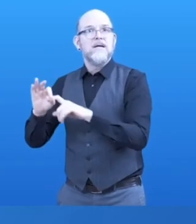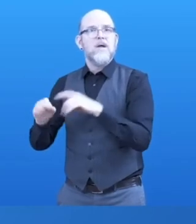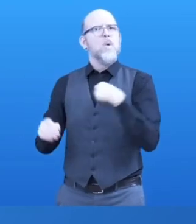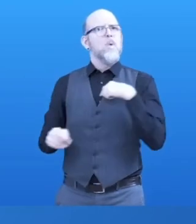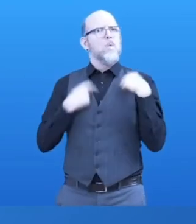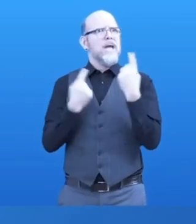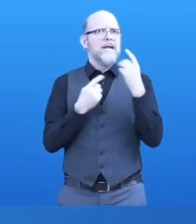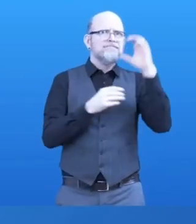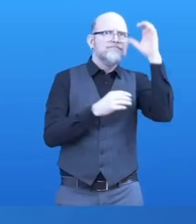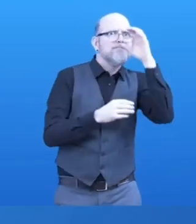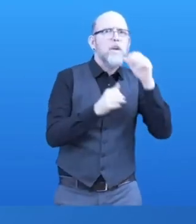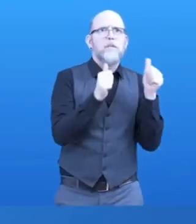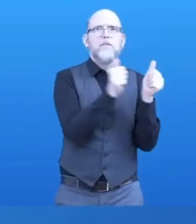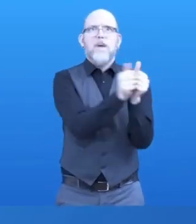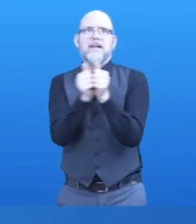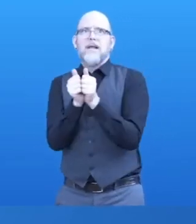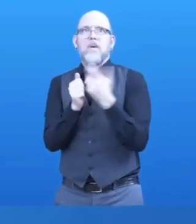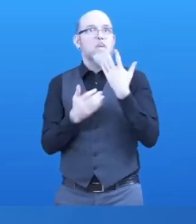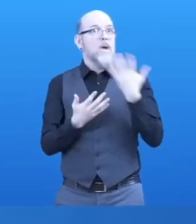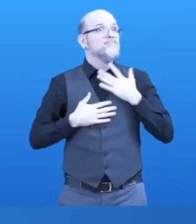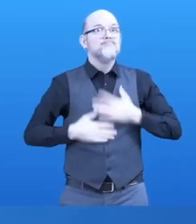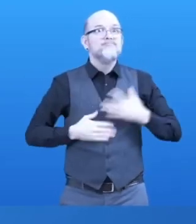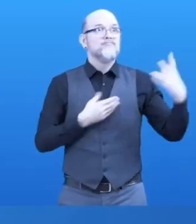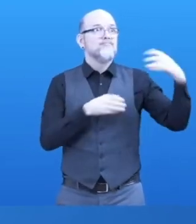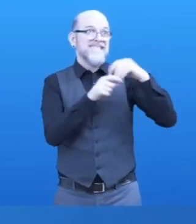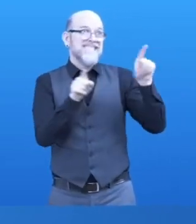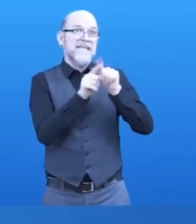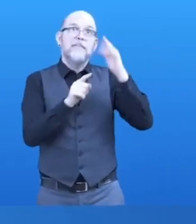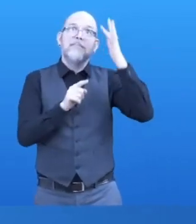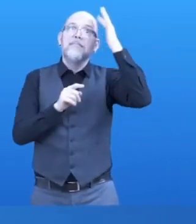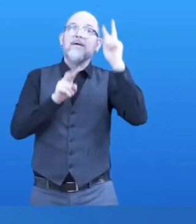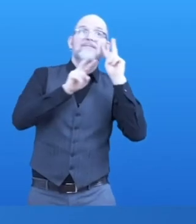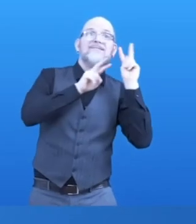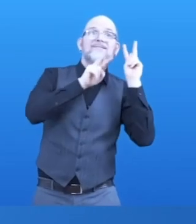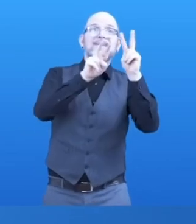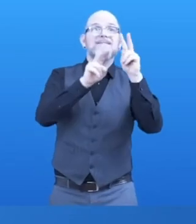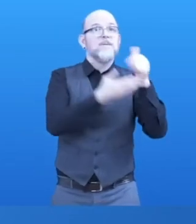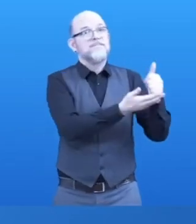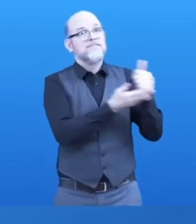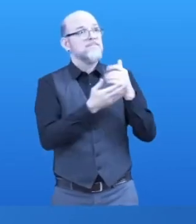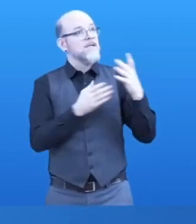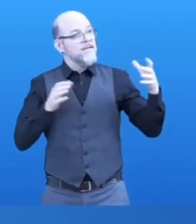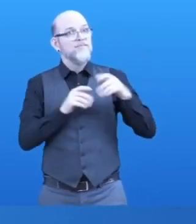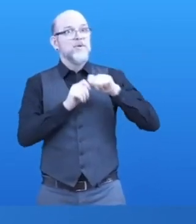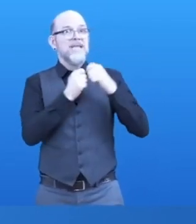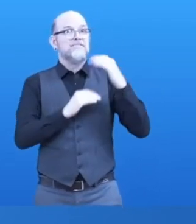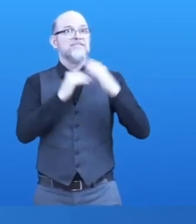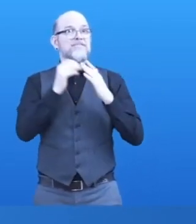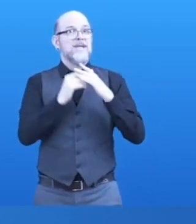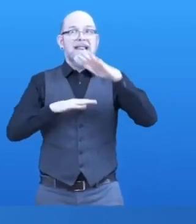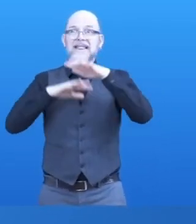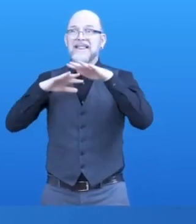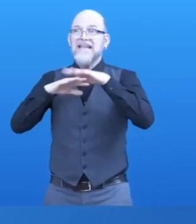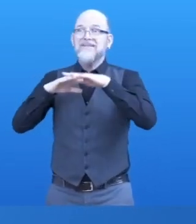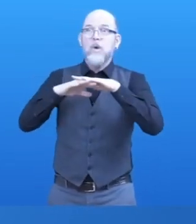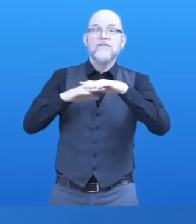to support our team with both knowledge and experience, helping us build a network in low-income countries. Secondly, we need